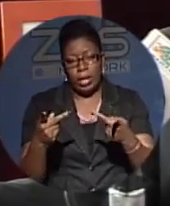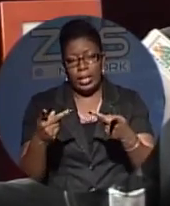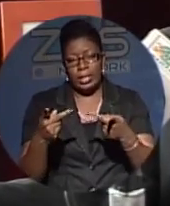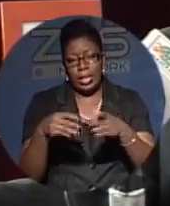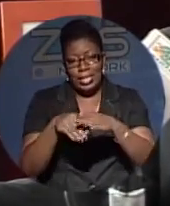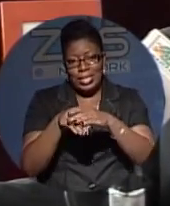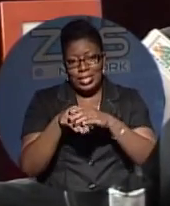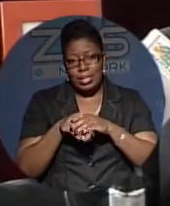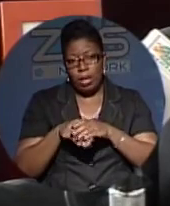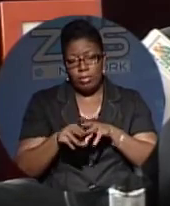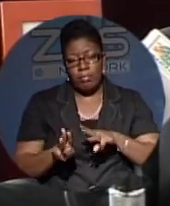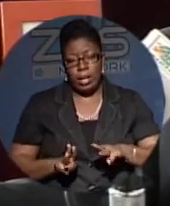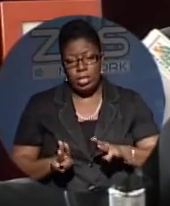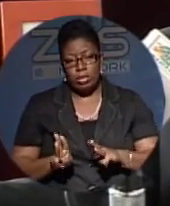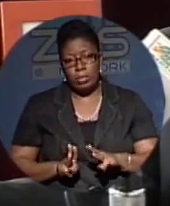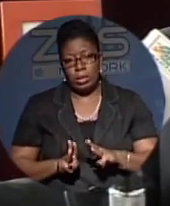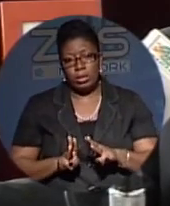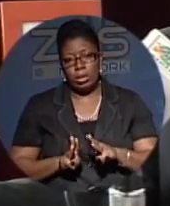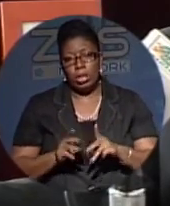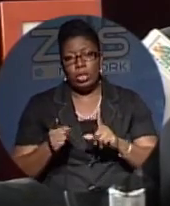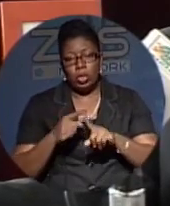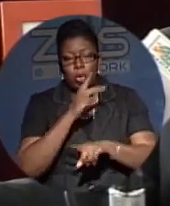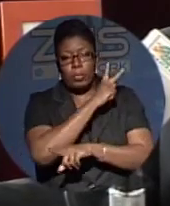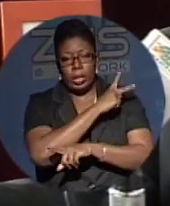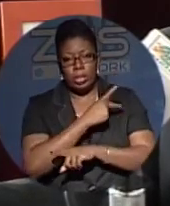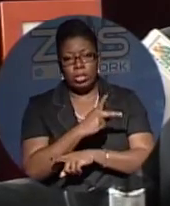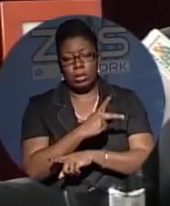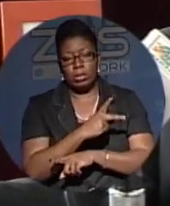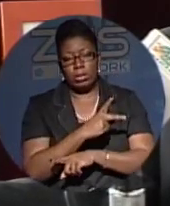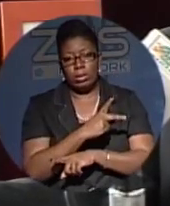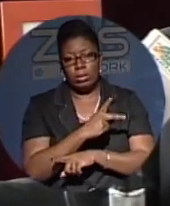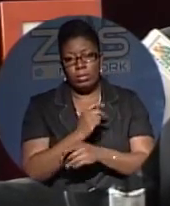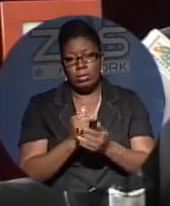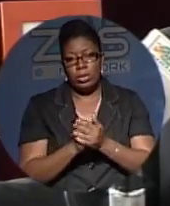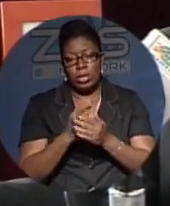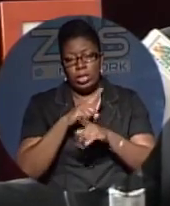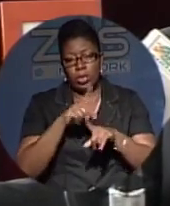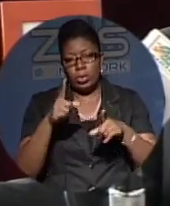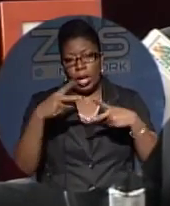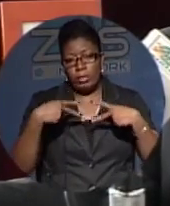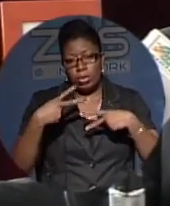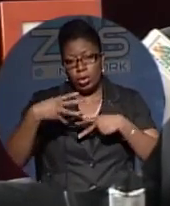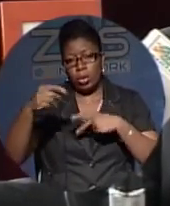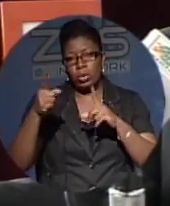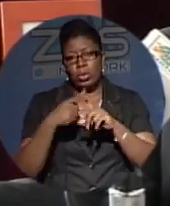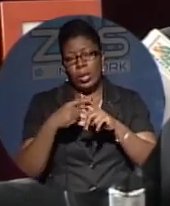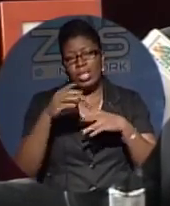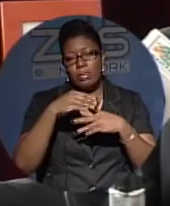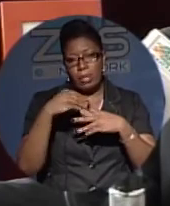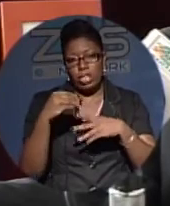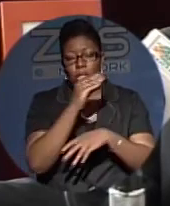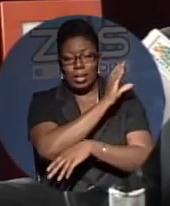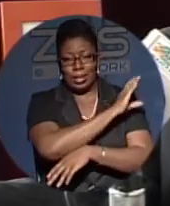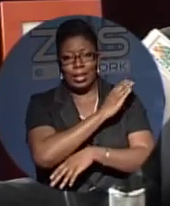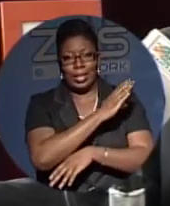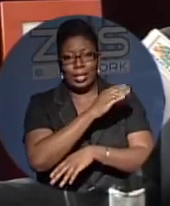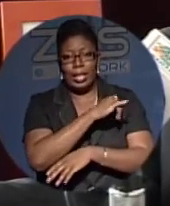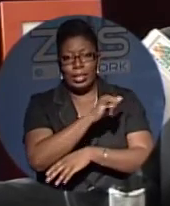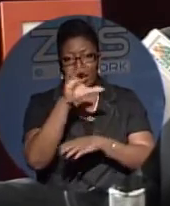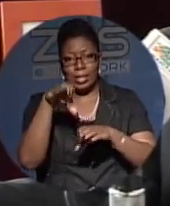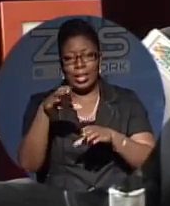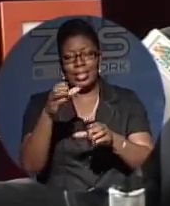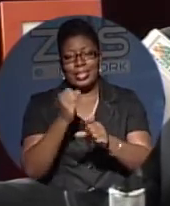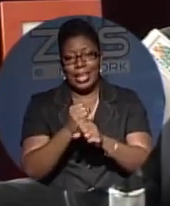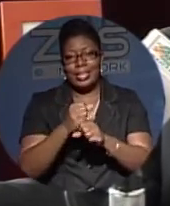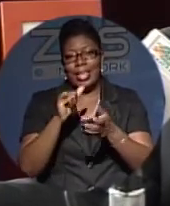-management advice to patients with diabetes in their respective clinics. So they don't have to go to a special clinic, per se. You can actually get that